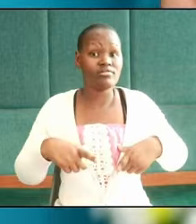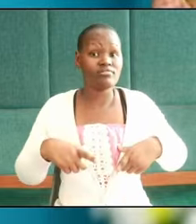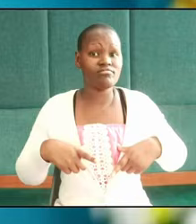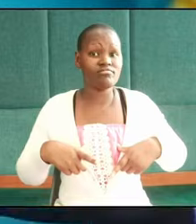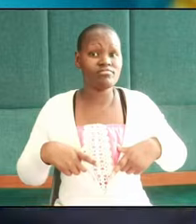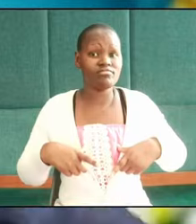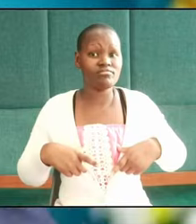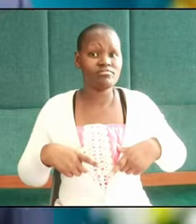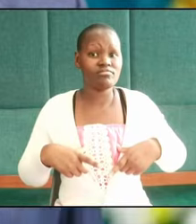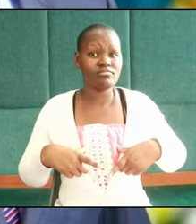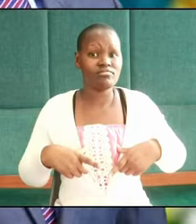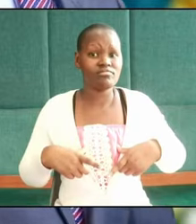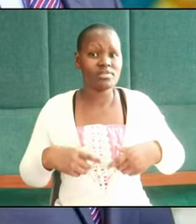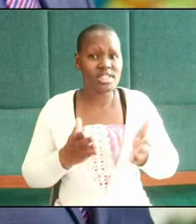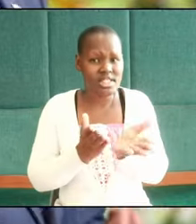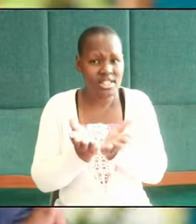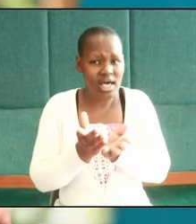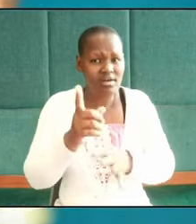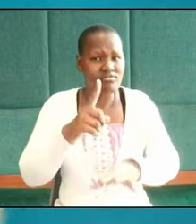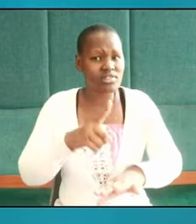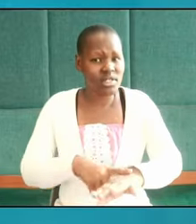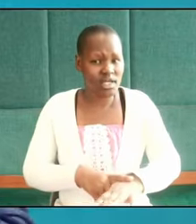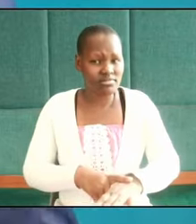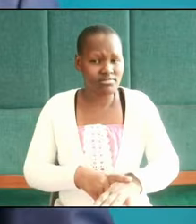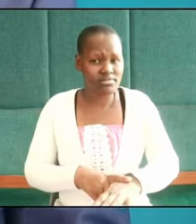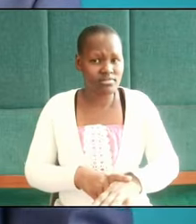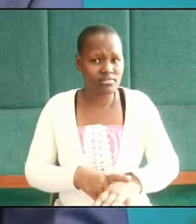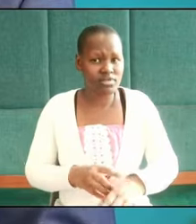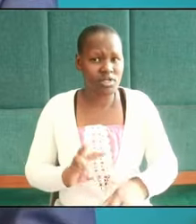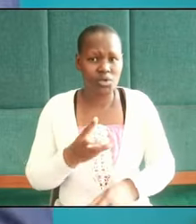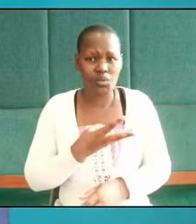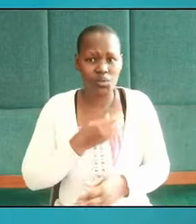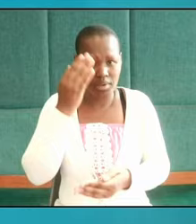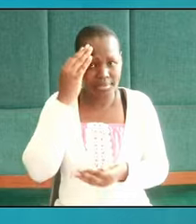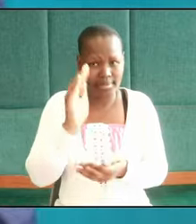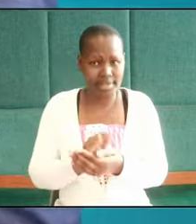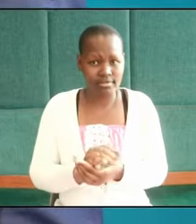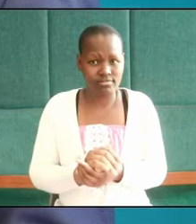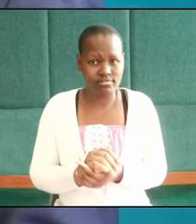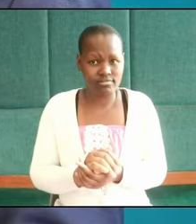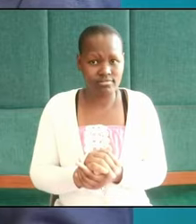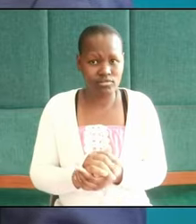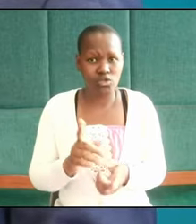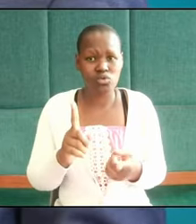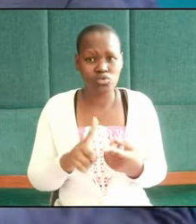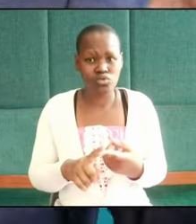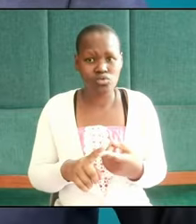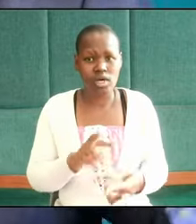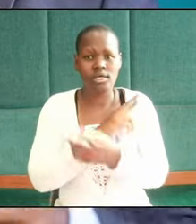served our terms we must be bid farewell into retirement